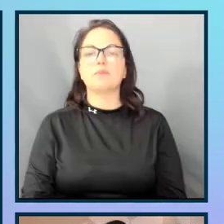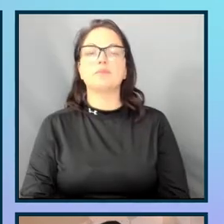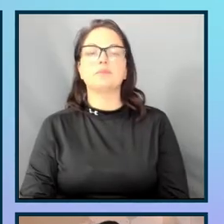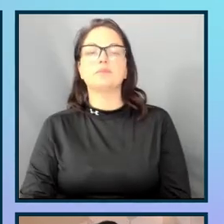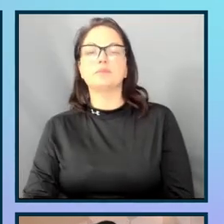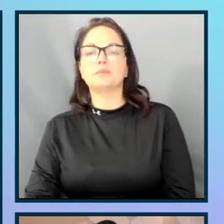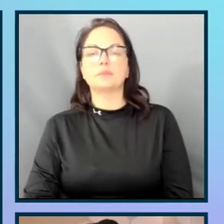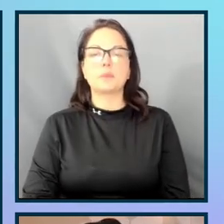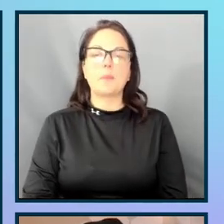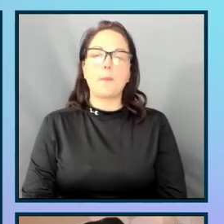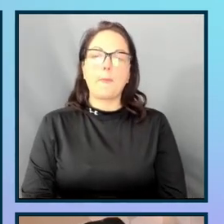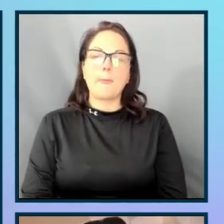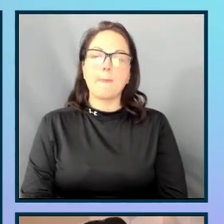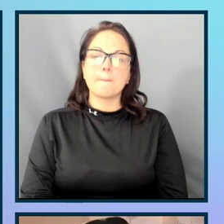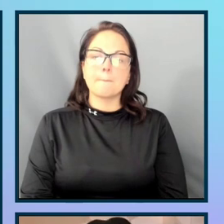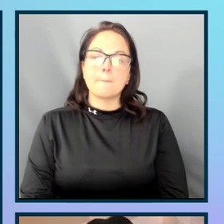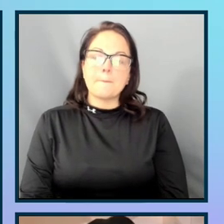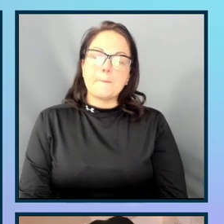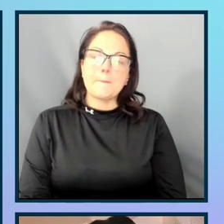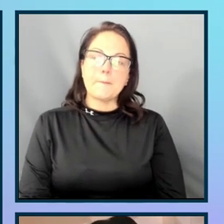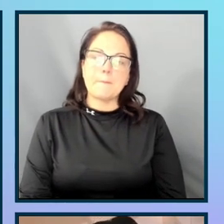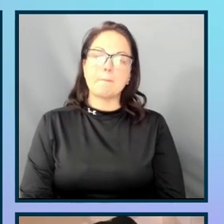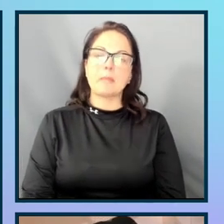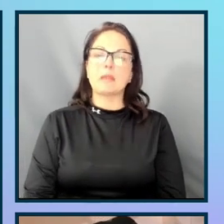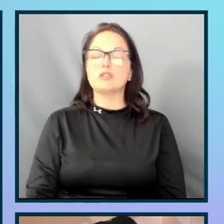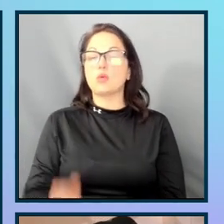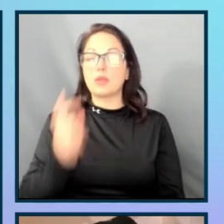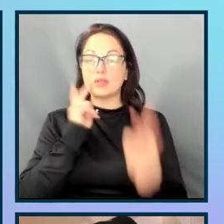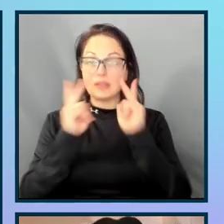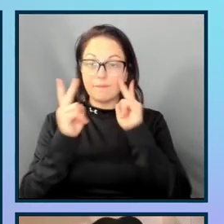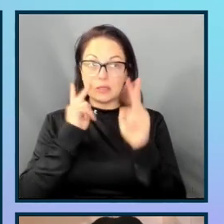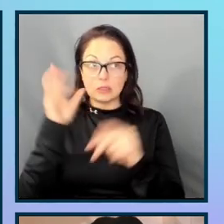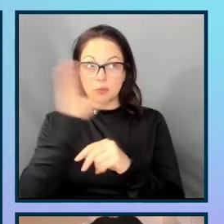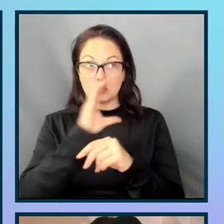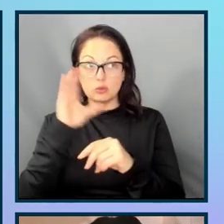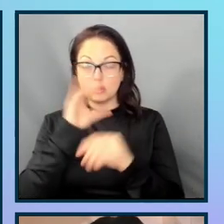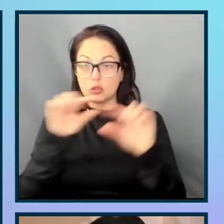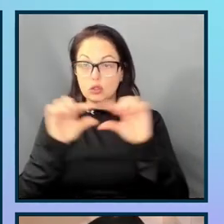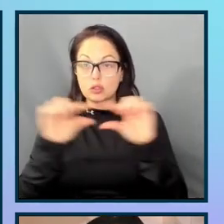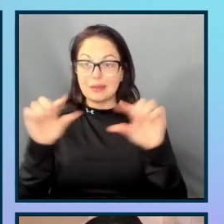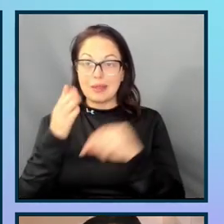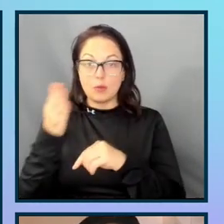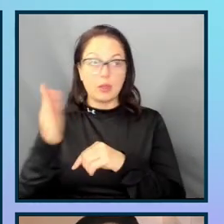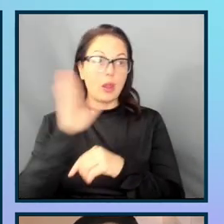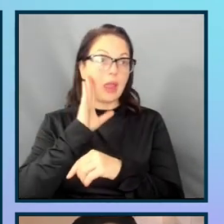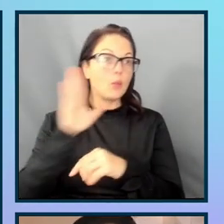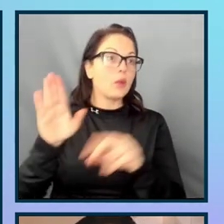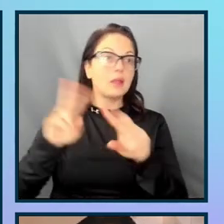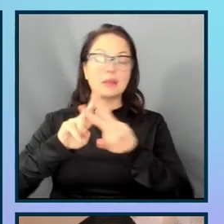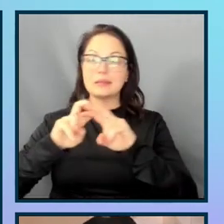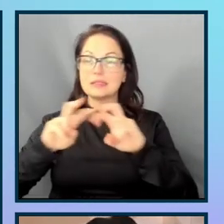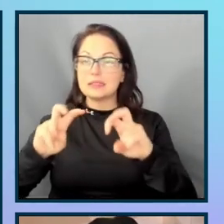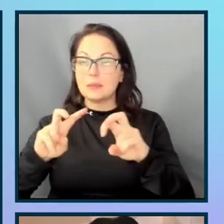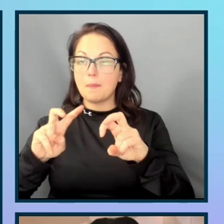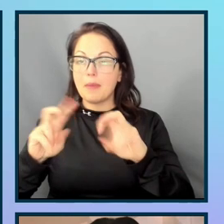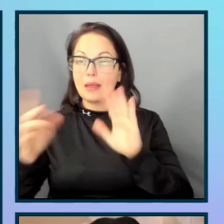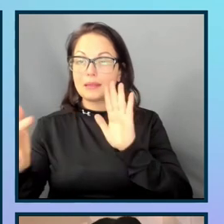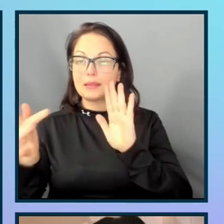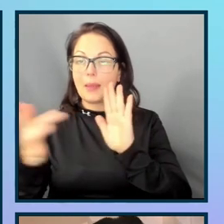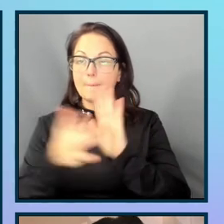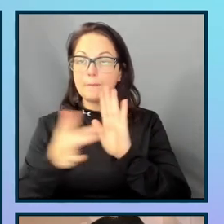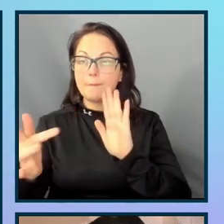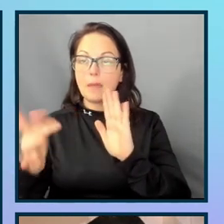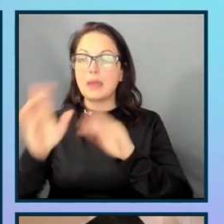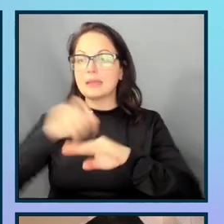except that there is a visible search label in this one. I'm going to go ahead and inspect that button. And it is structured very similarly.